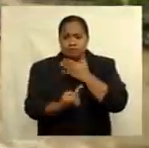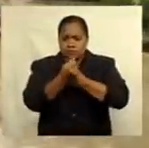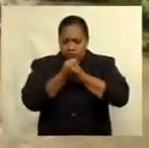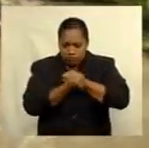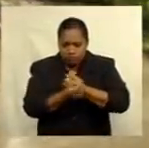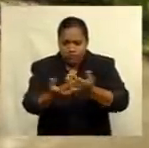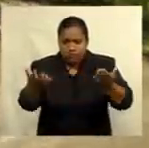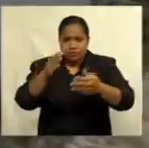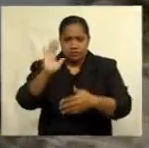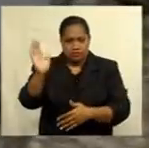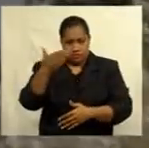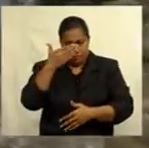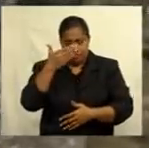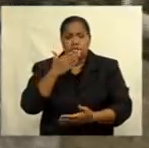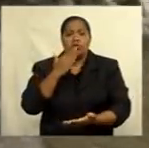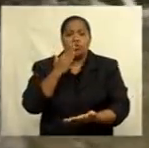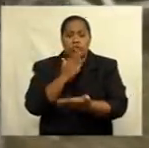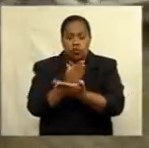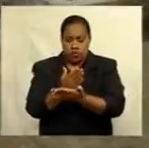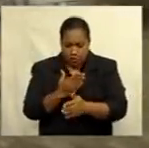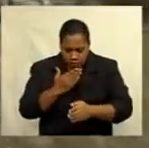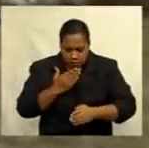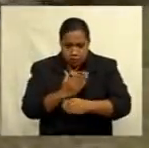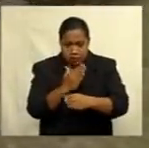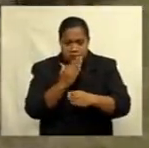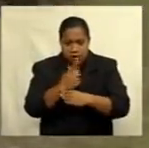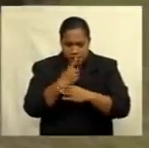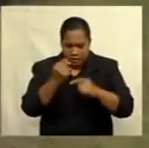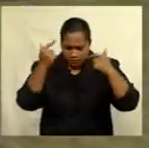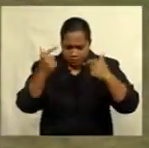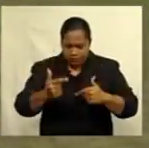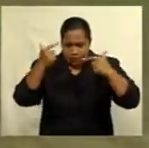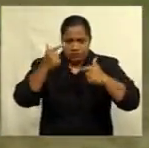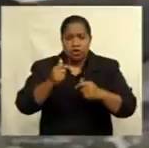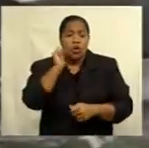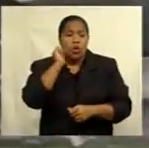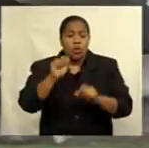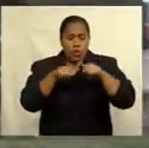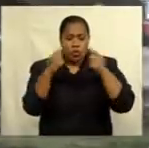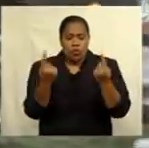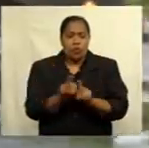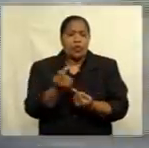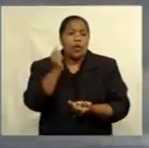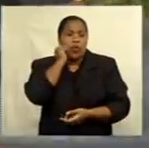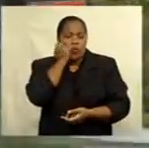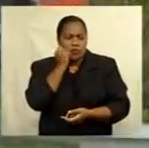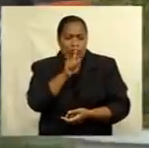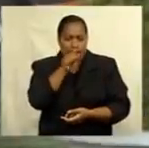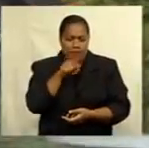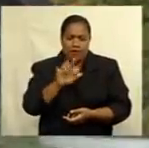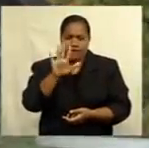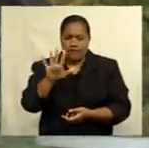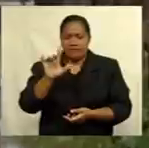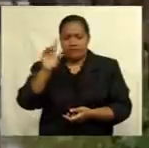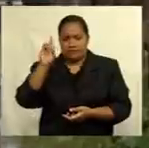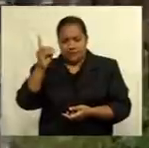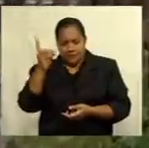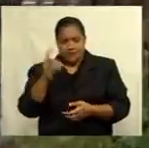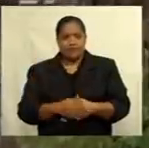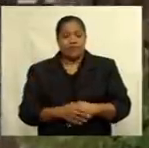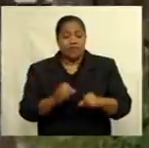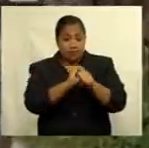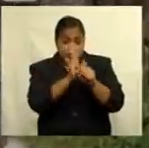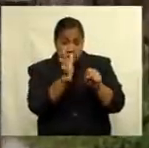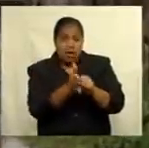efforts to limit global warming to 1.5 degrees Celsius. COVID-19 was also on the agenda,